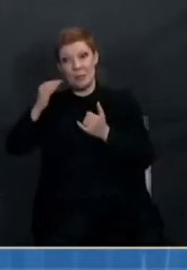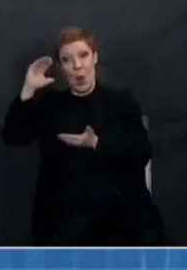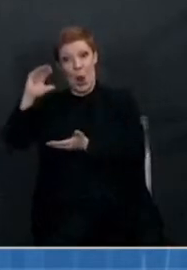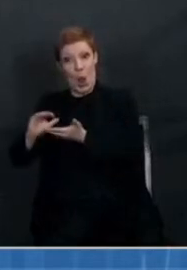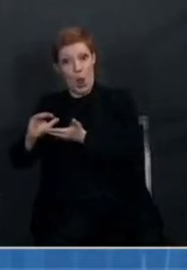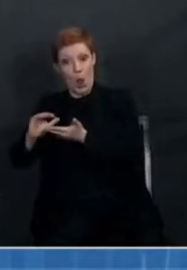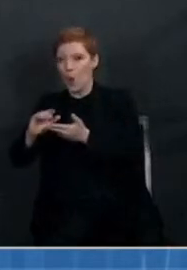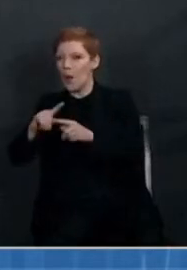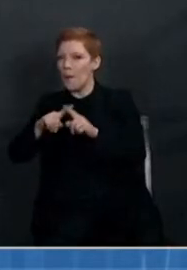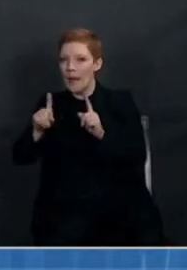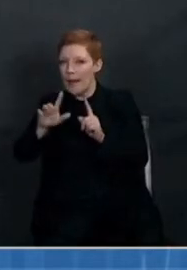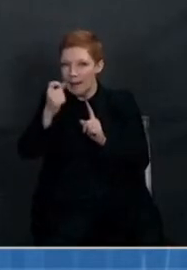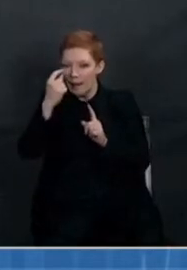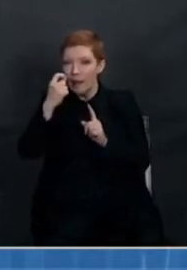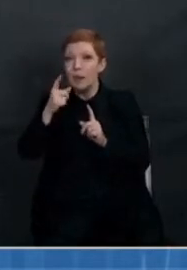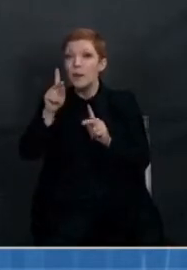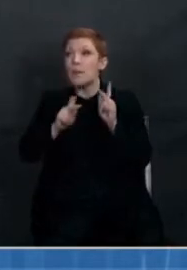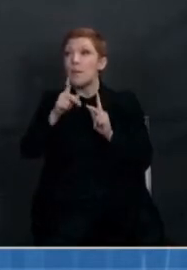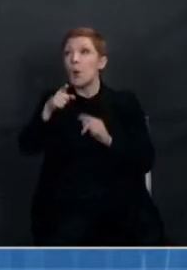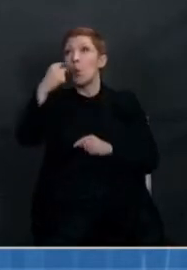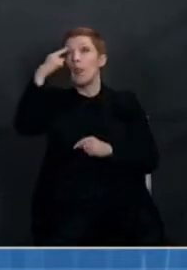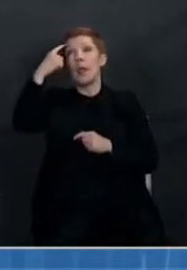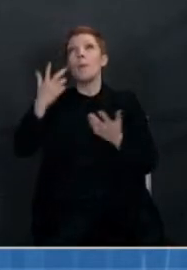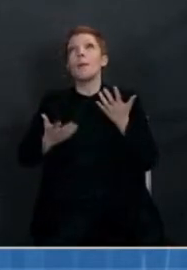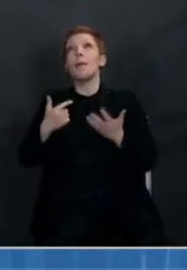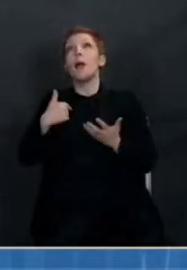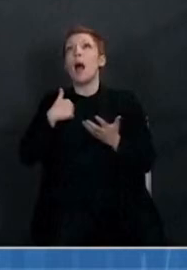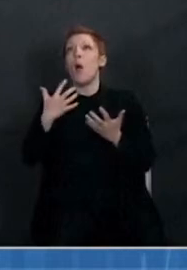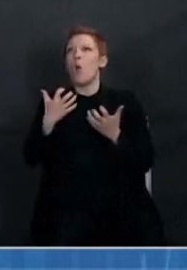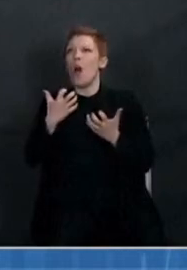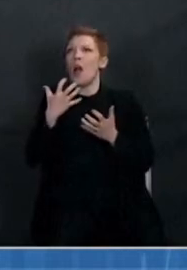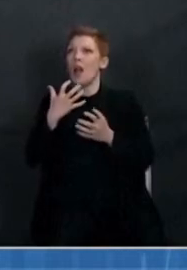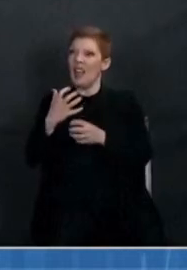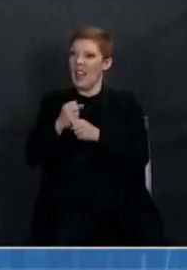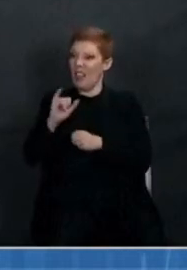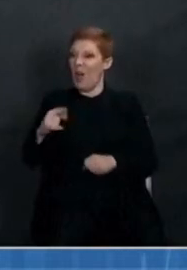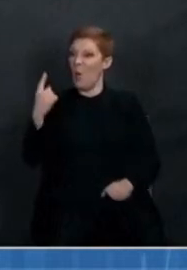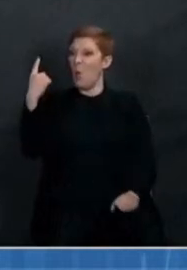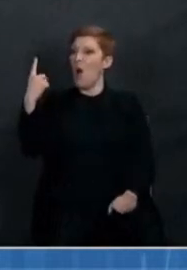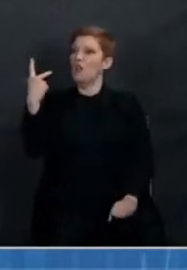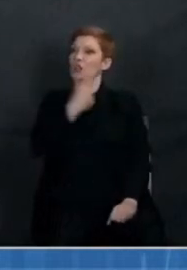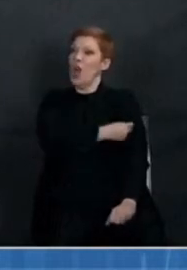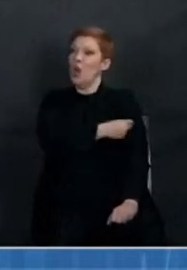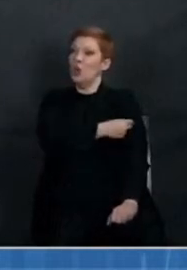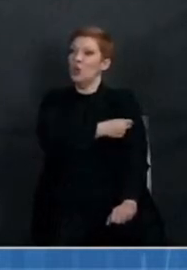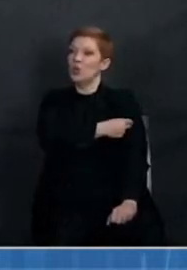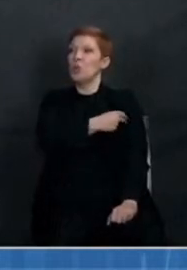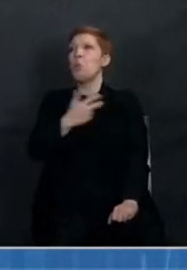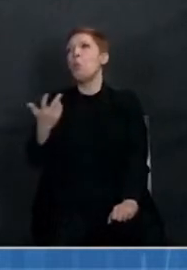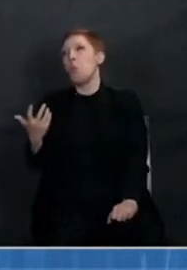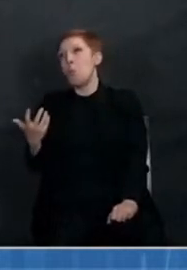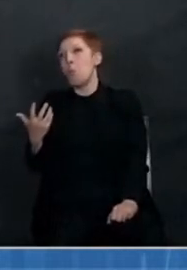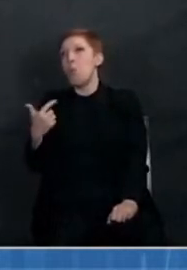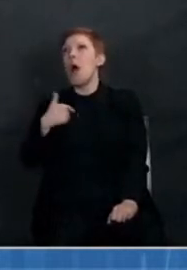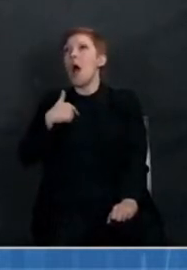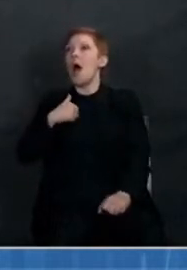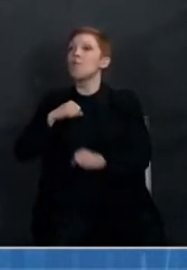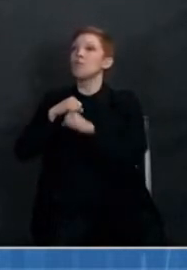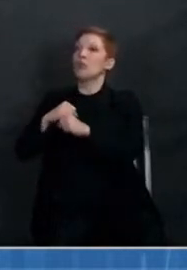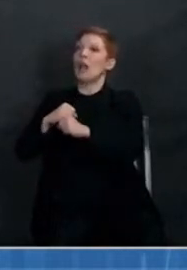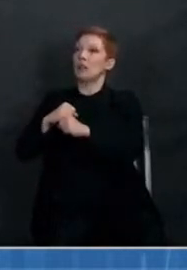themselves, do I want to get a single dose vaccine and know that I'm protected against serious disease?